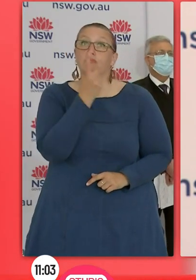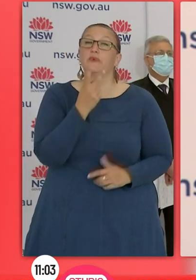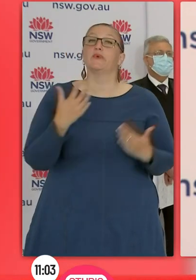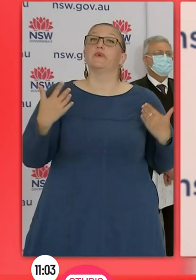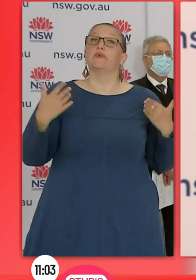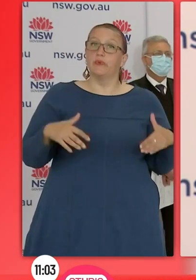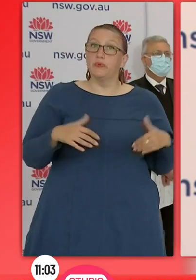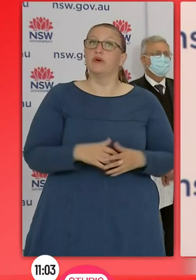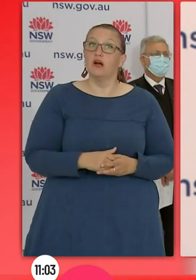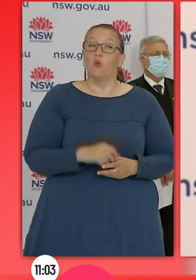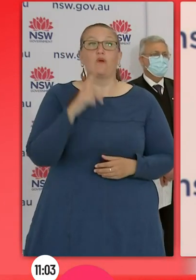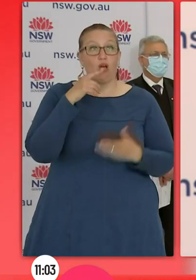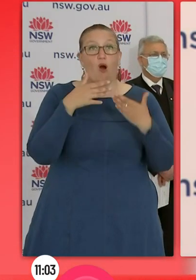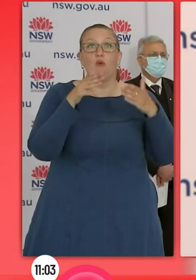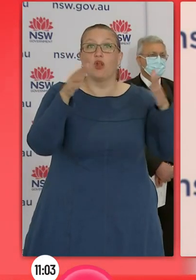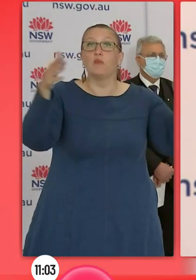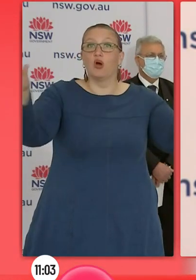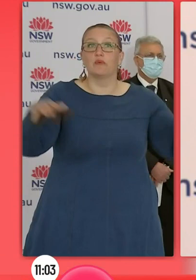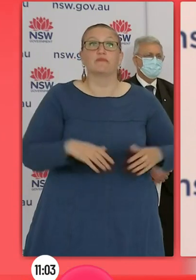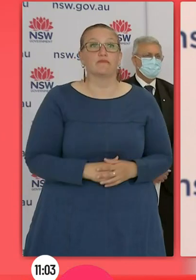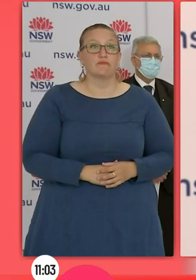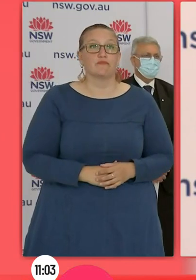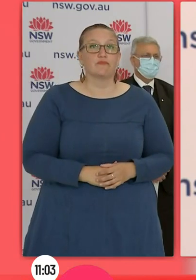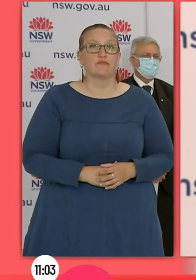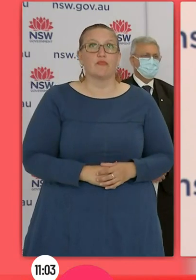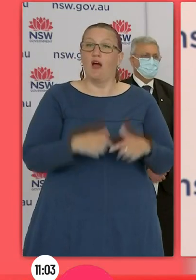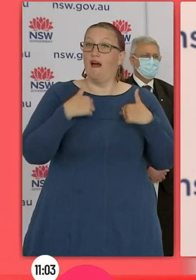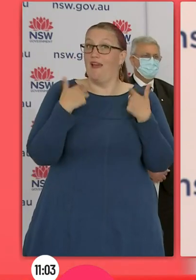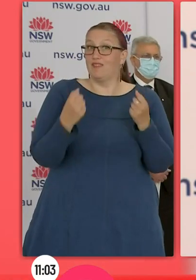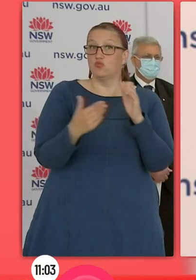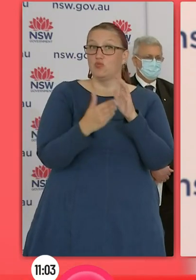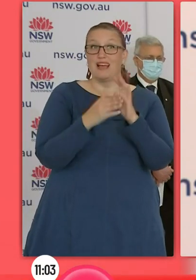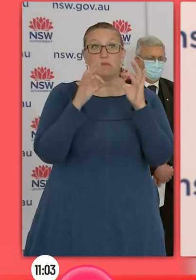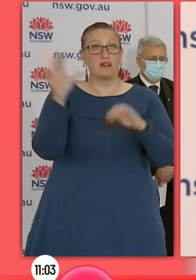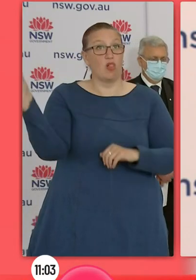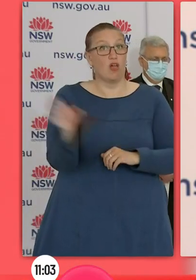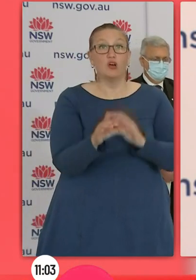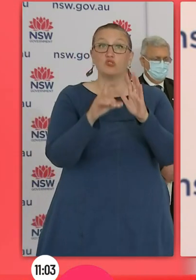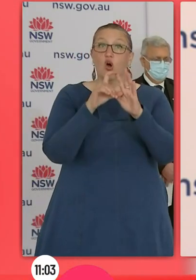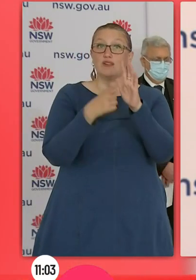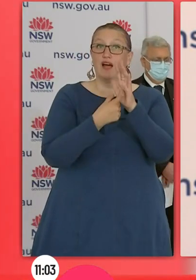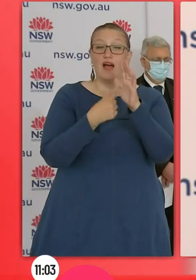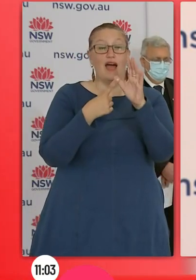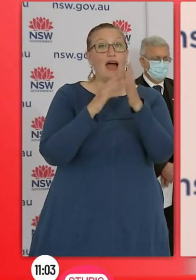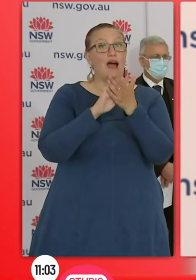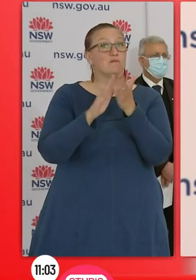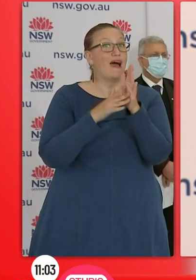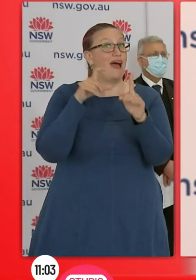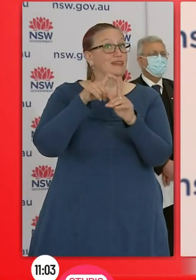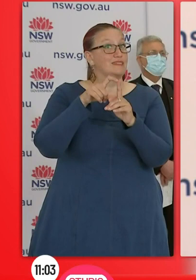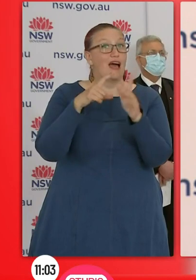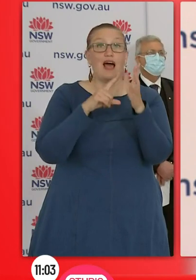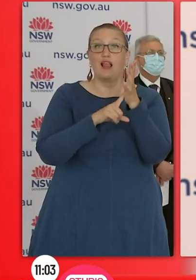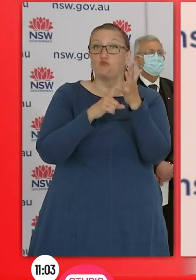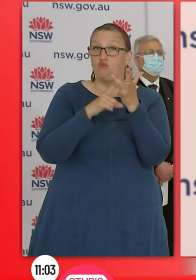very pleased to have with us today Dr Ahma Dal Raibay from Bankstown Hospital, he's a specialist there and he has been working very